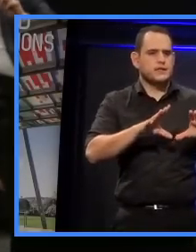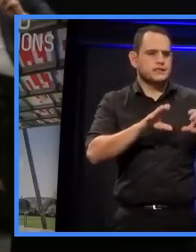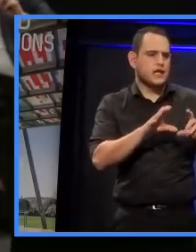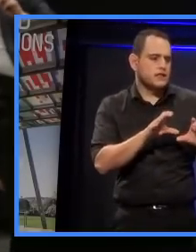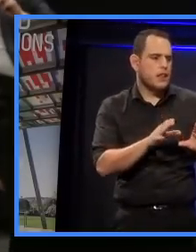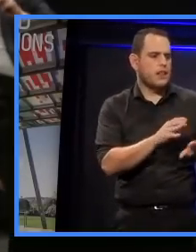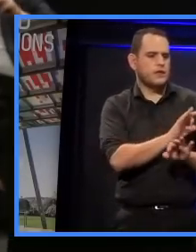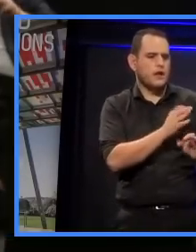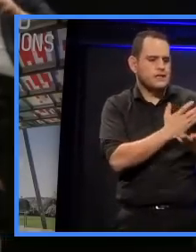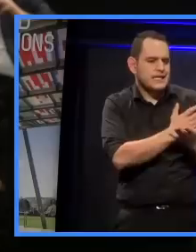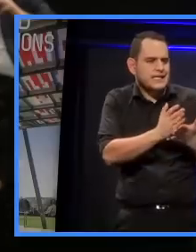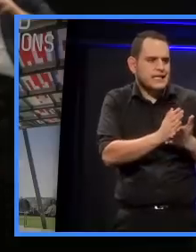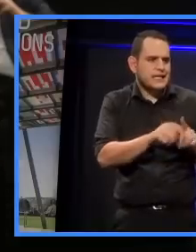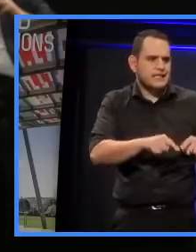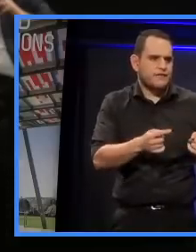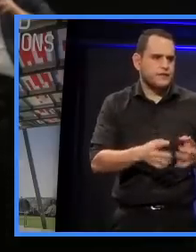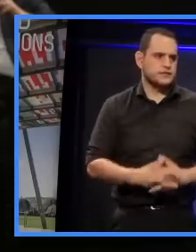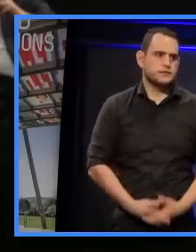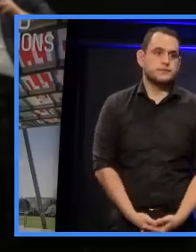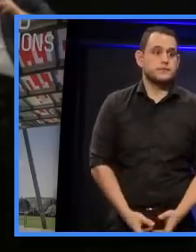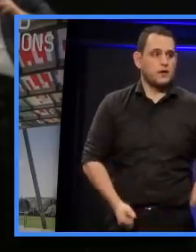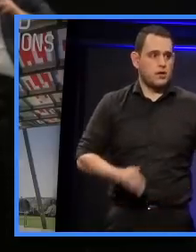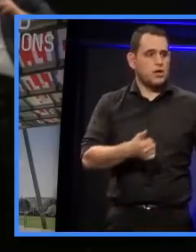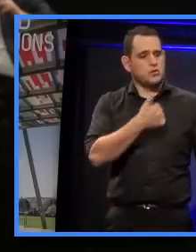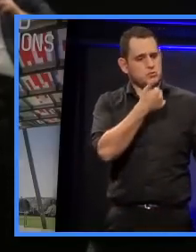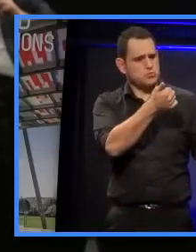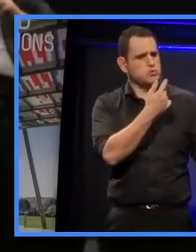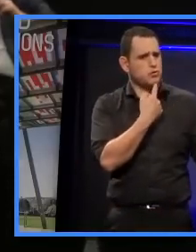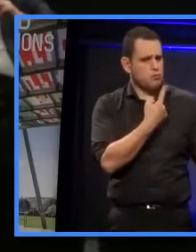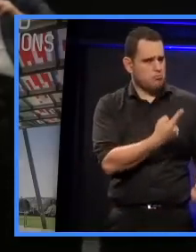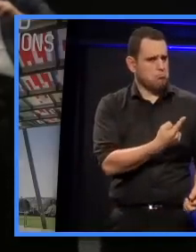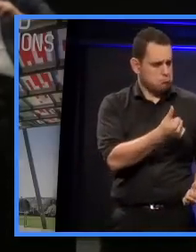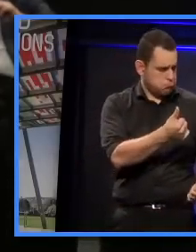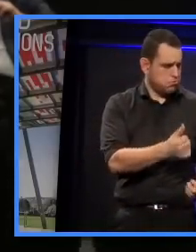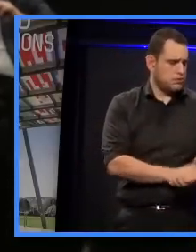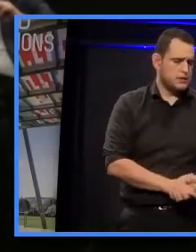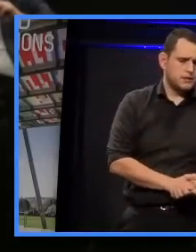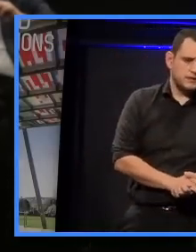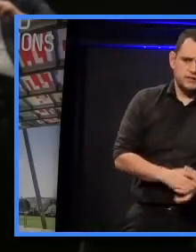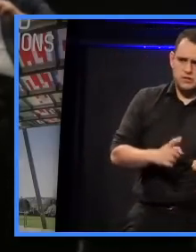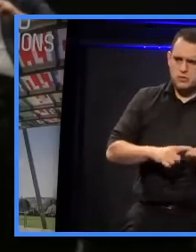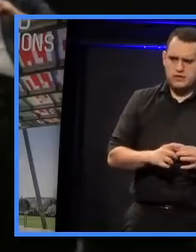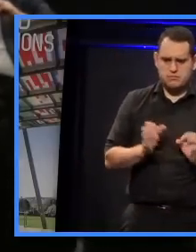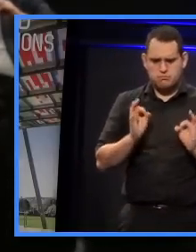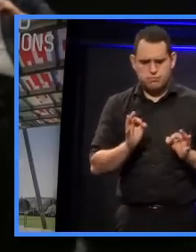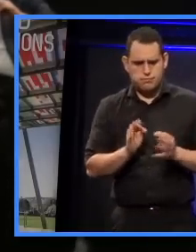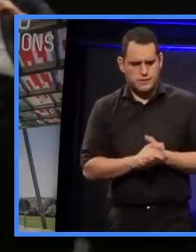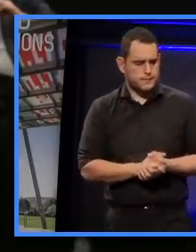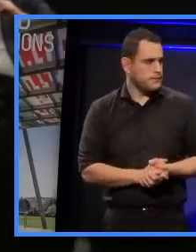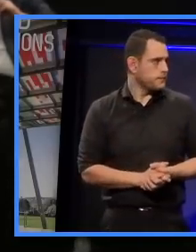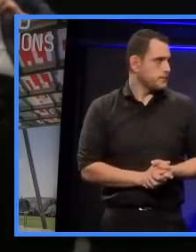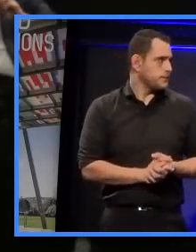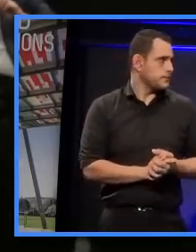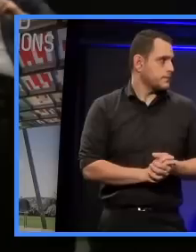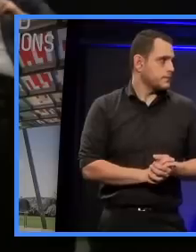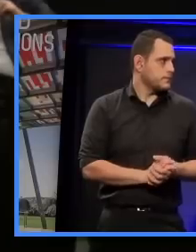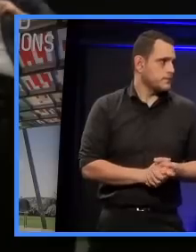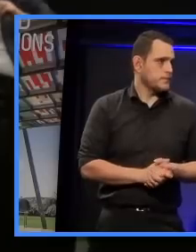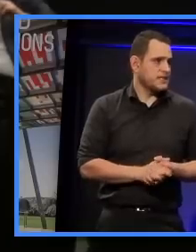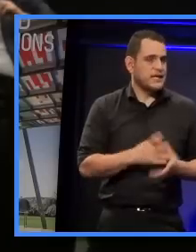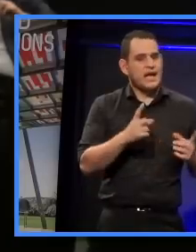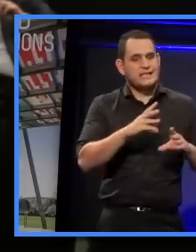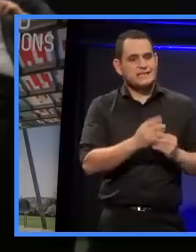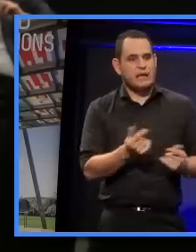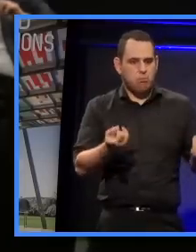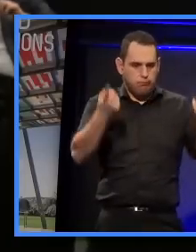it both ways. Thank you. Great. It's a great question there, isn't I think it's over the head of some of us, well, most of us. But I